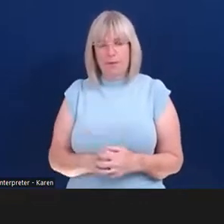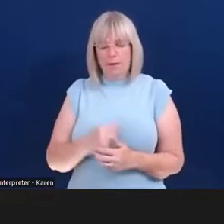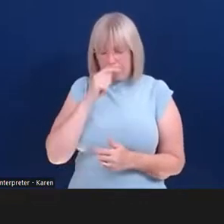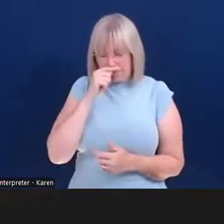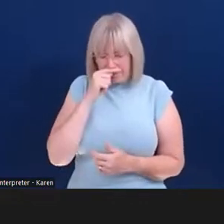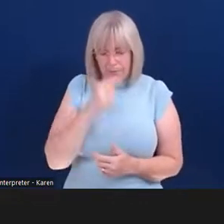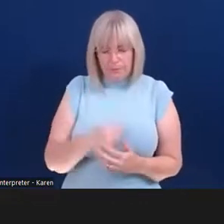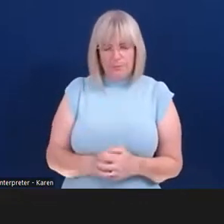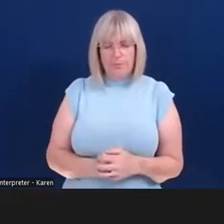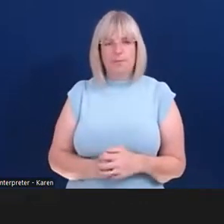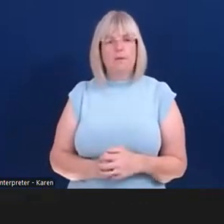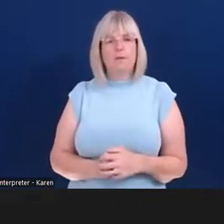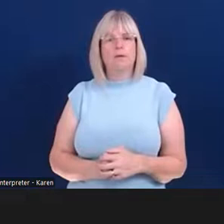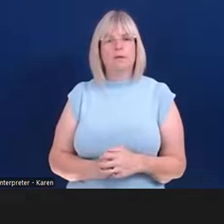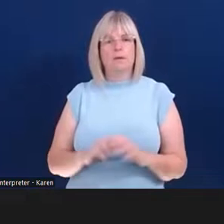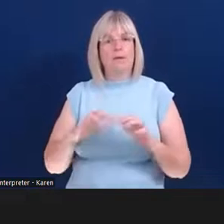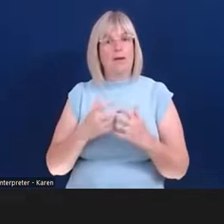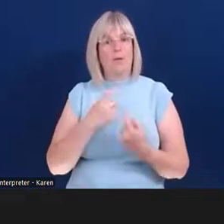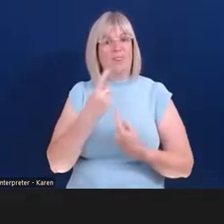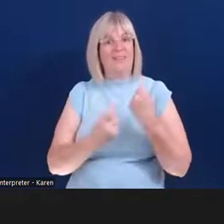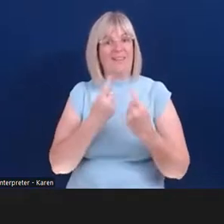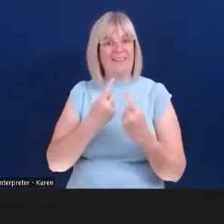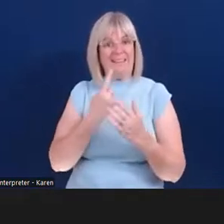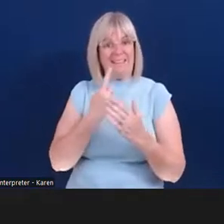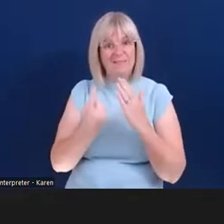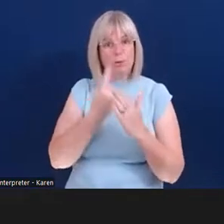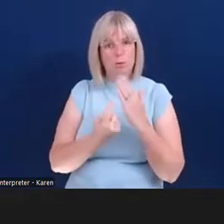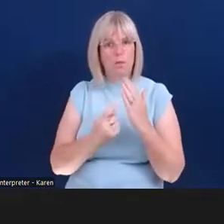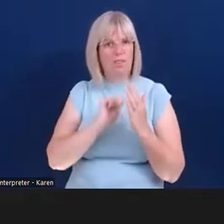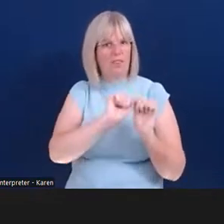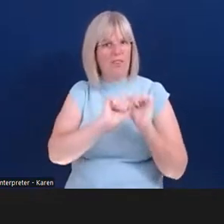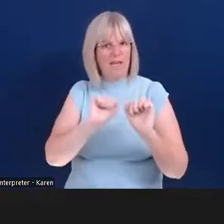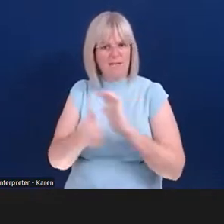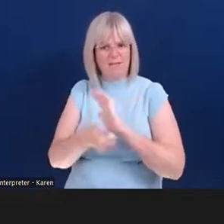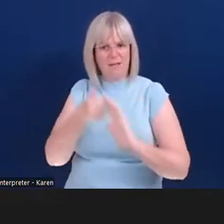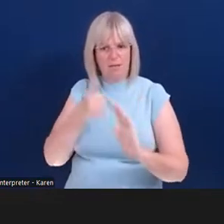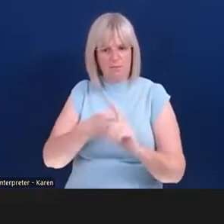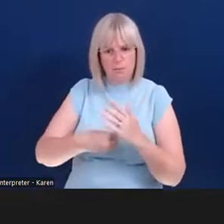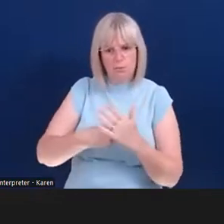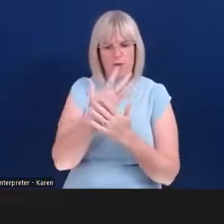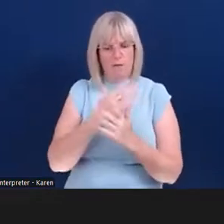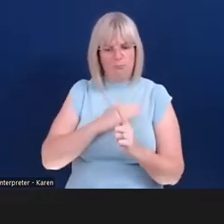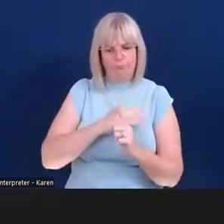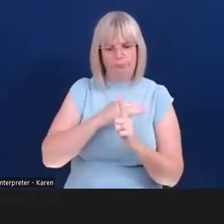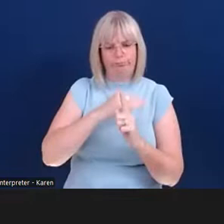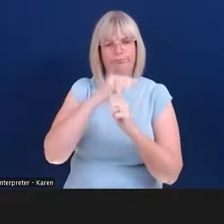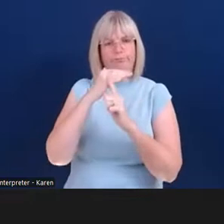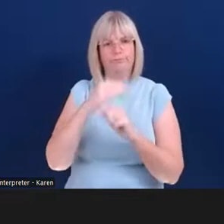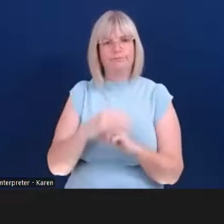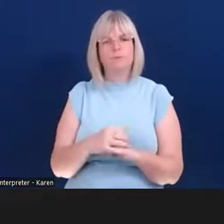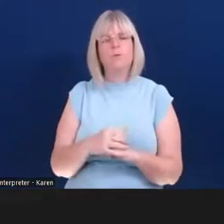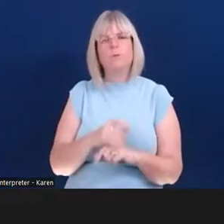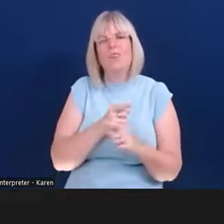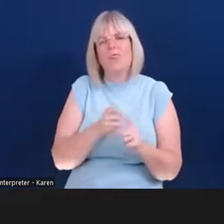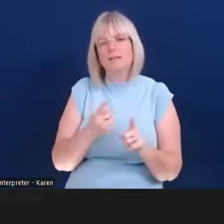your workplace to develop their skills further and to maintain their current job roles. So again, it's looking at the self-assessment process